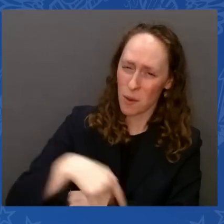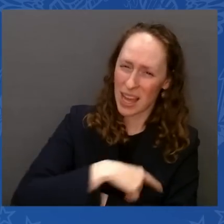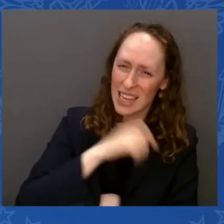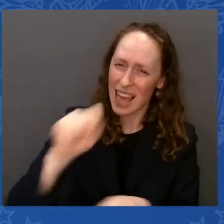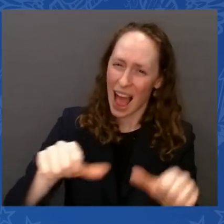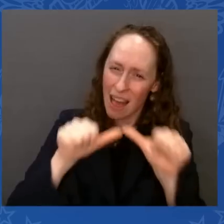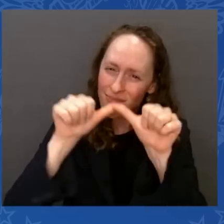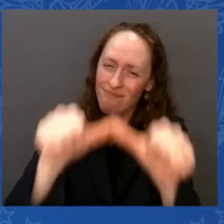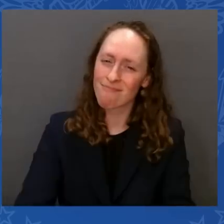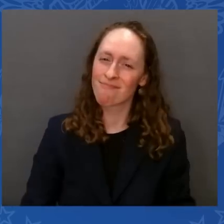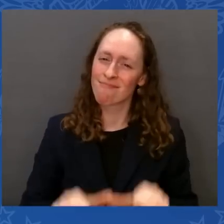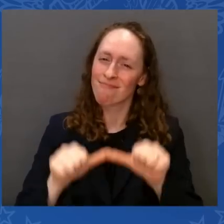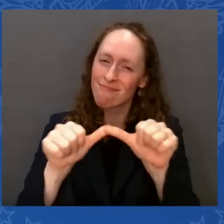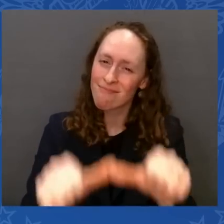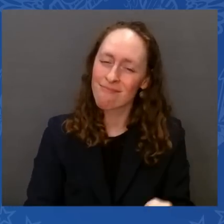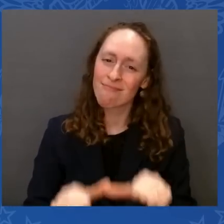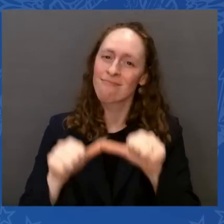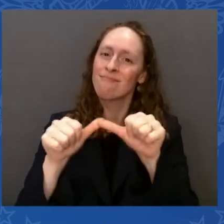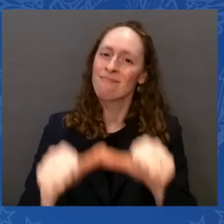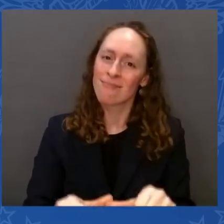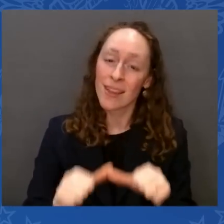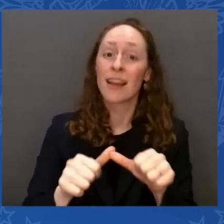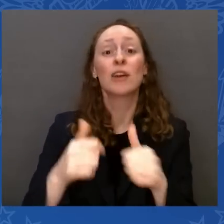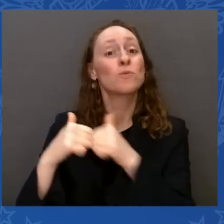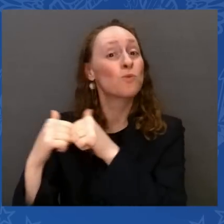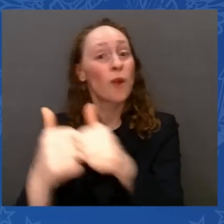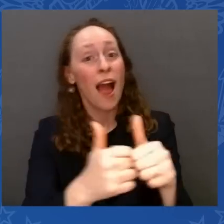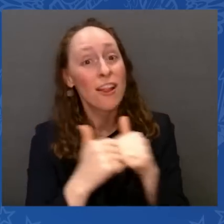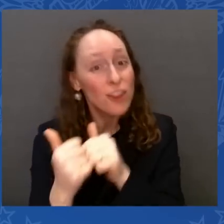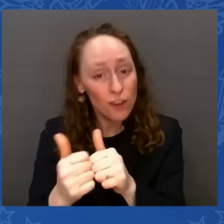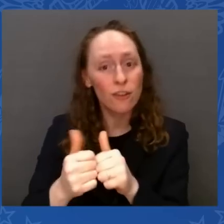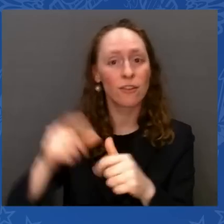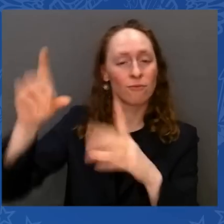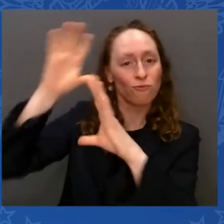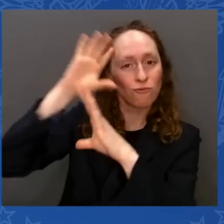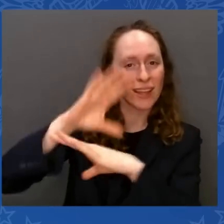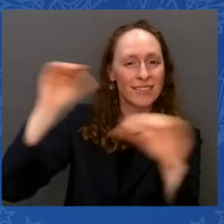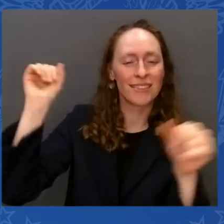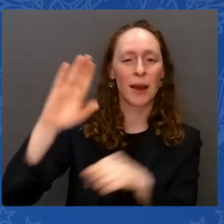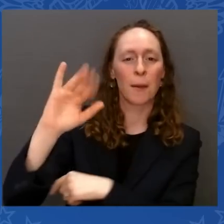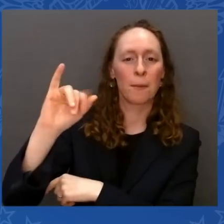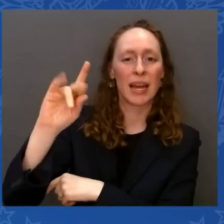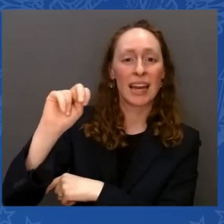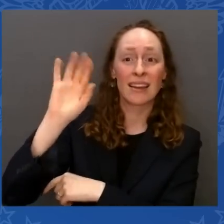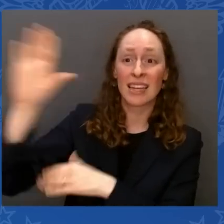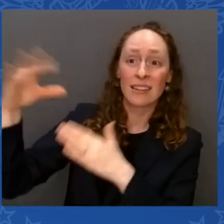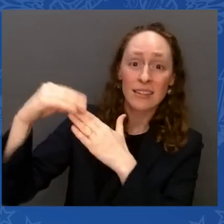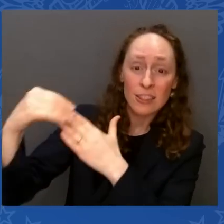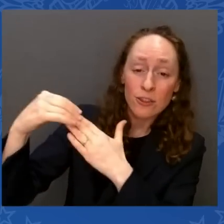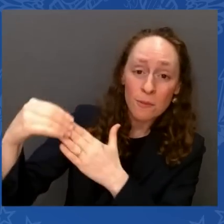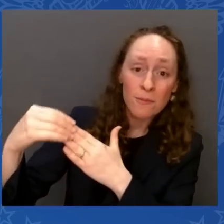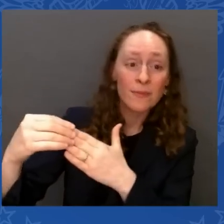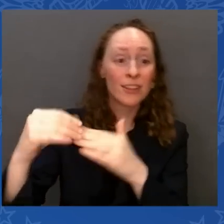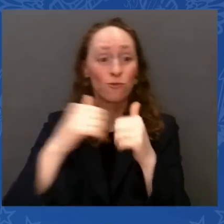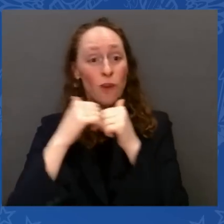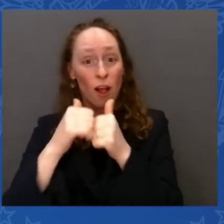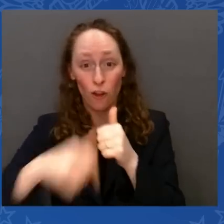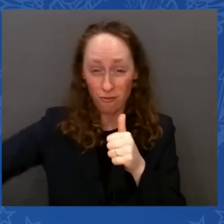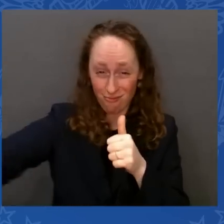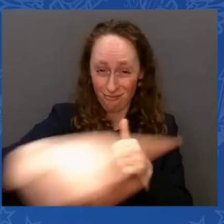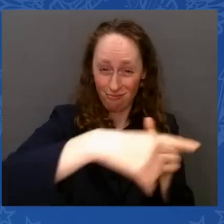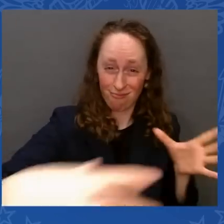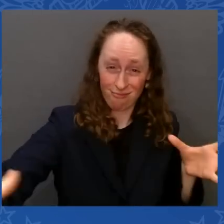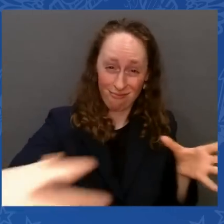with all of you. We're to put people over politics and deliver big